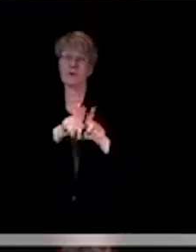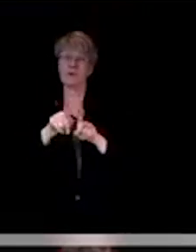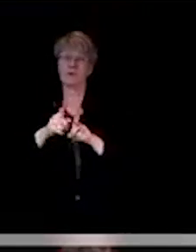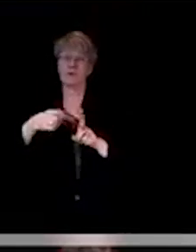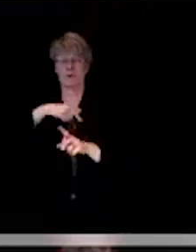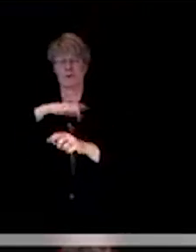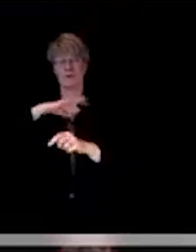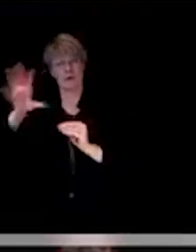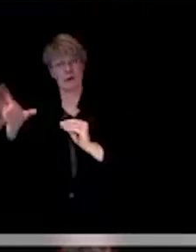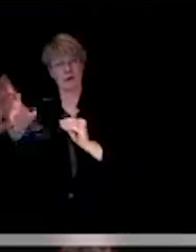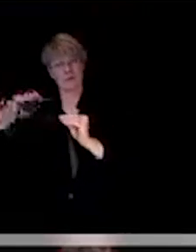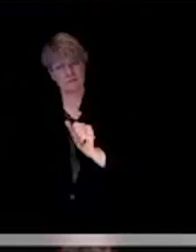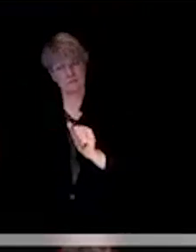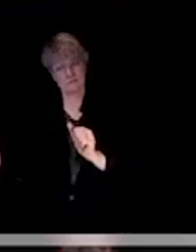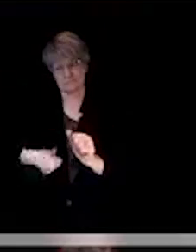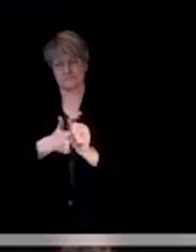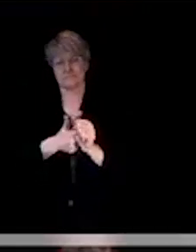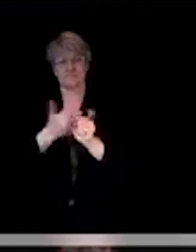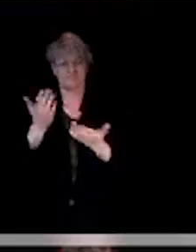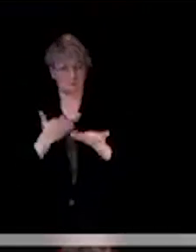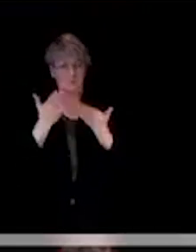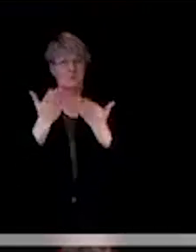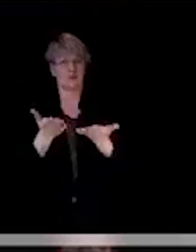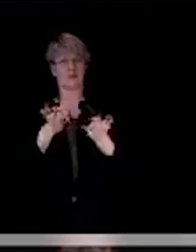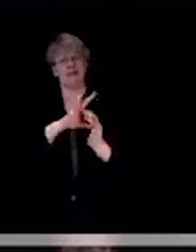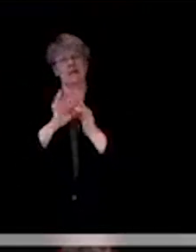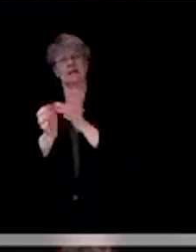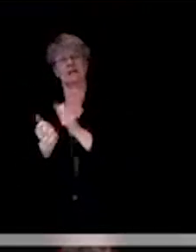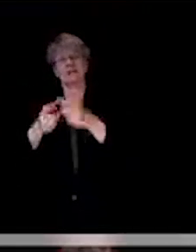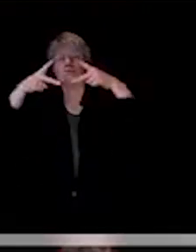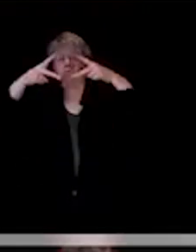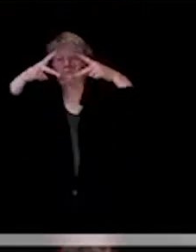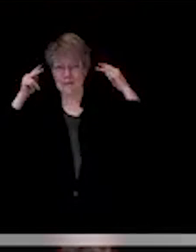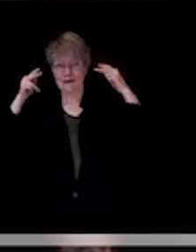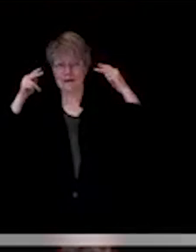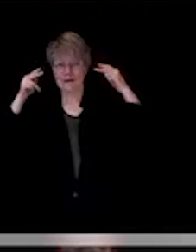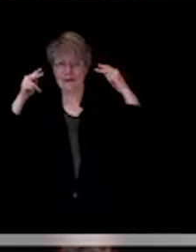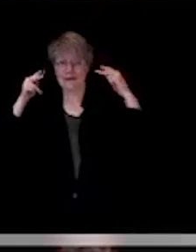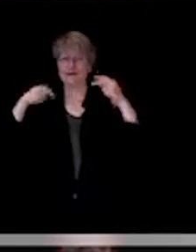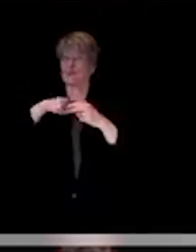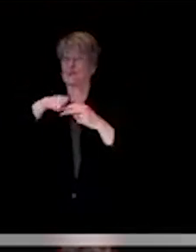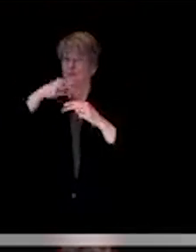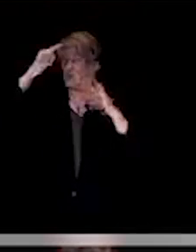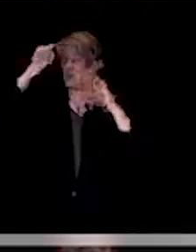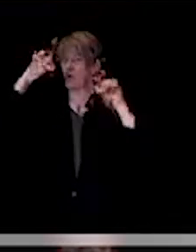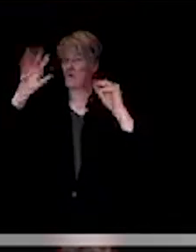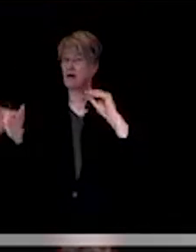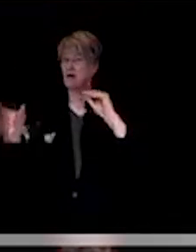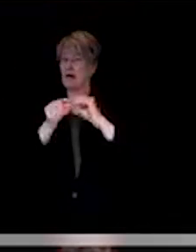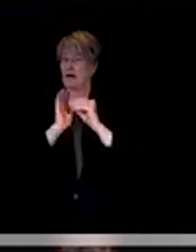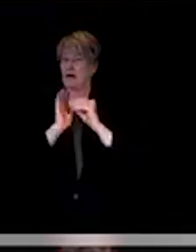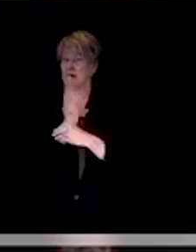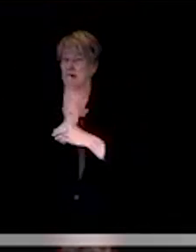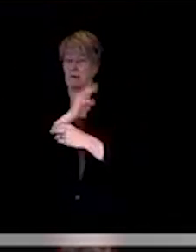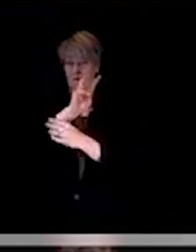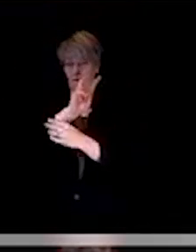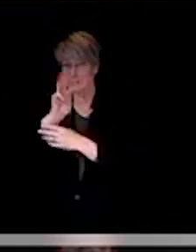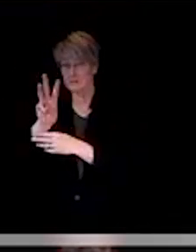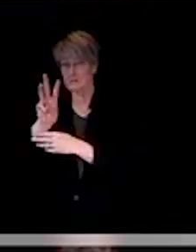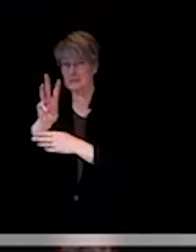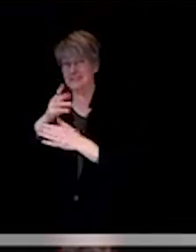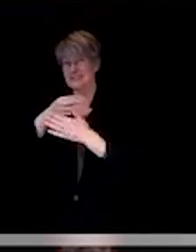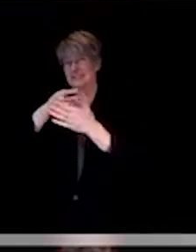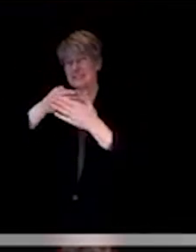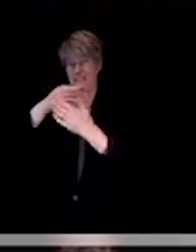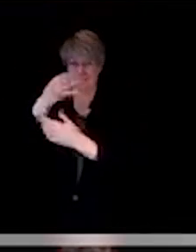recommendations in terms of mask and face covering use that we're hoping to get on our website by the end of the week. And we encourage people to look at that. has